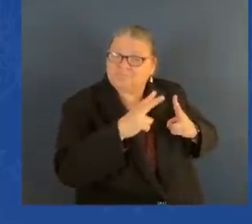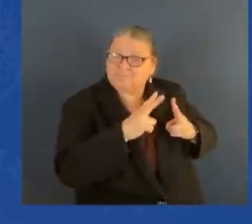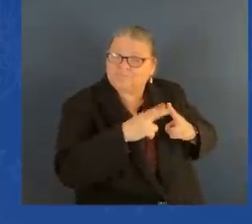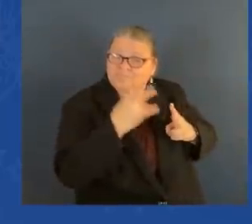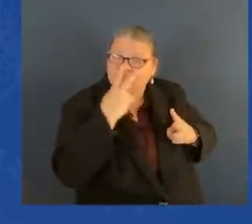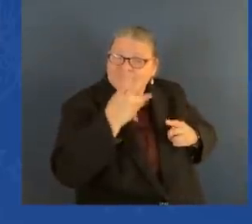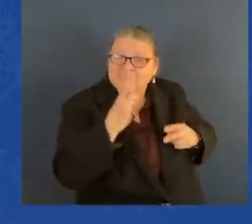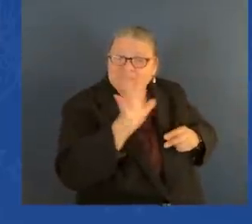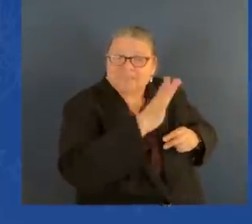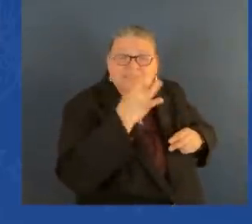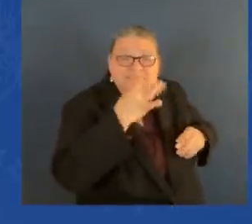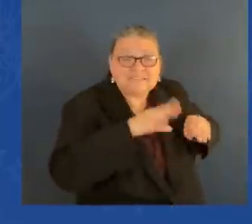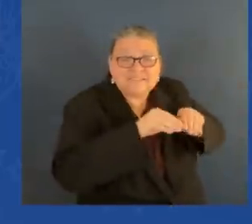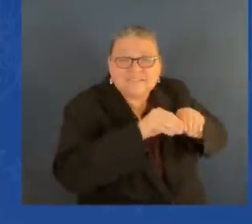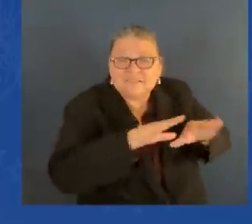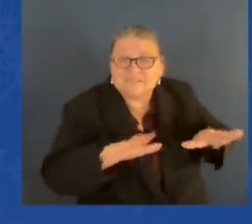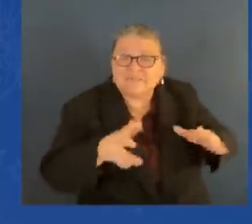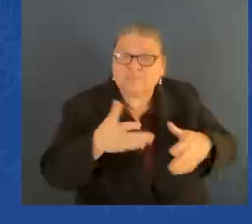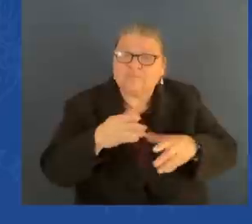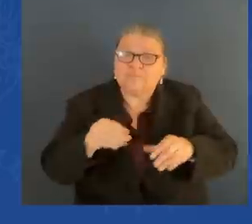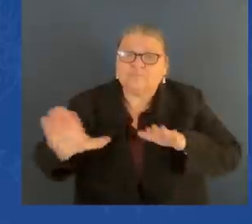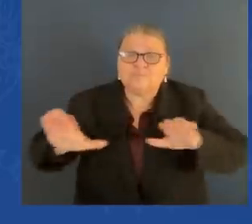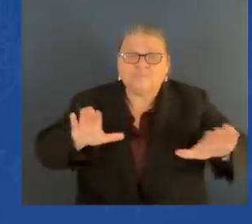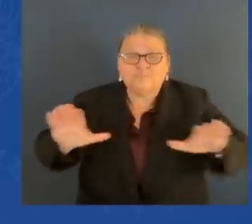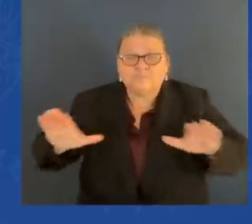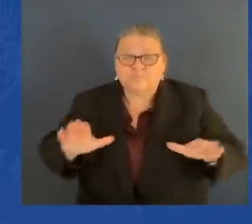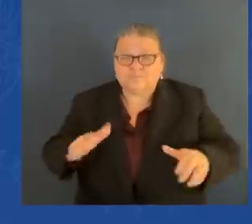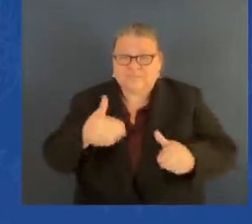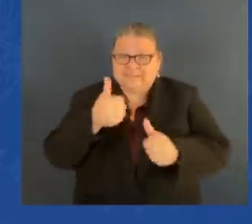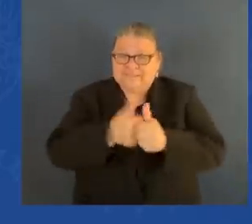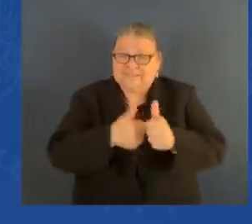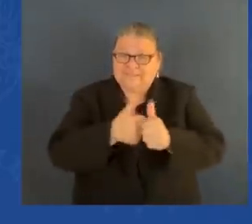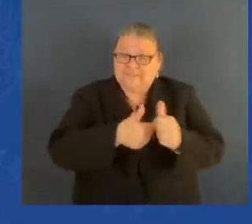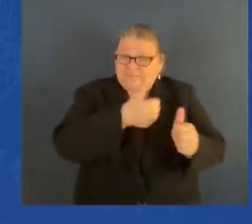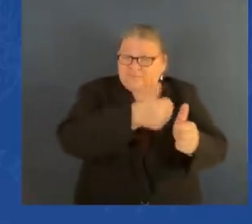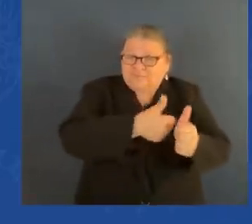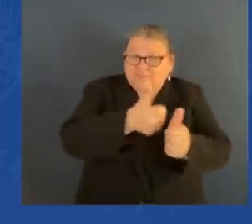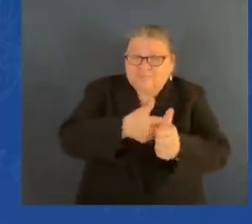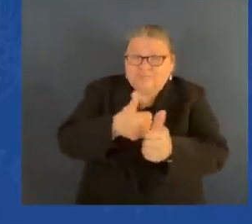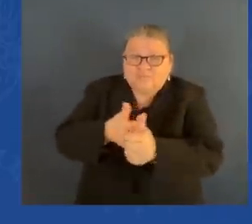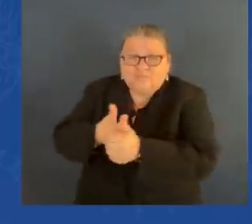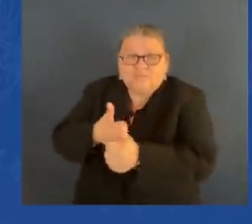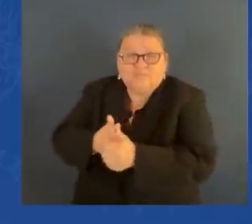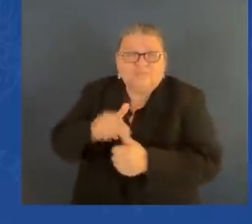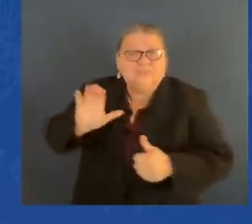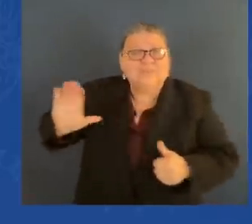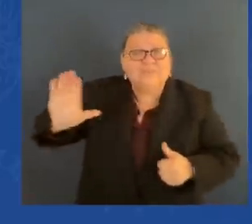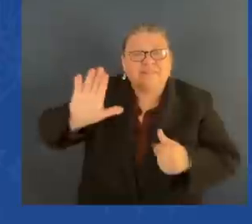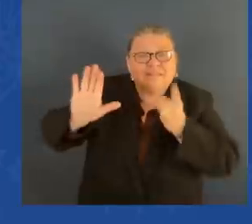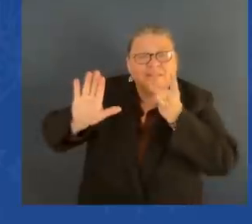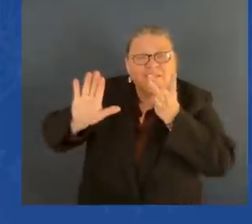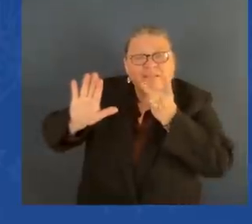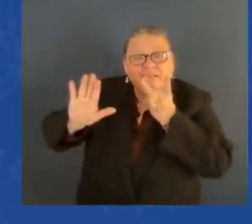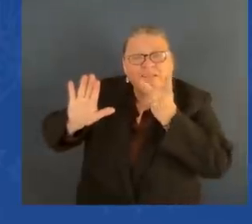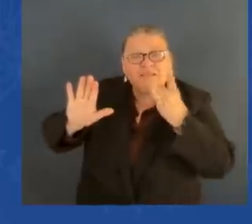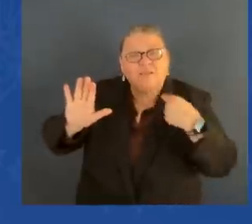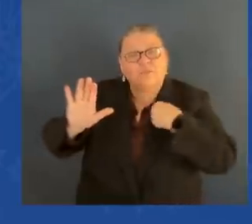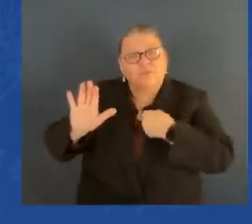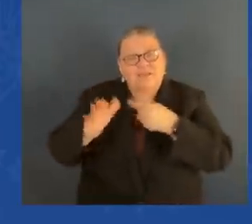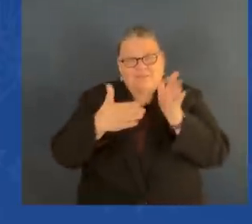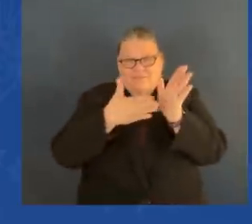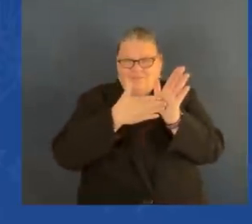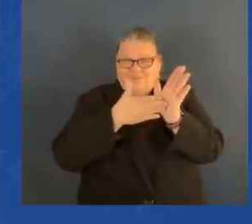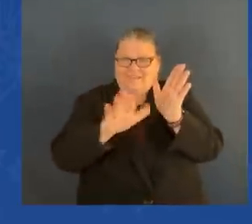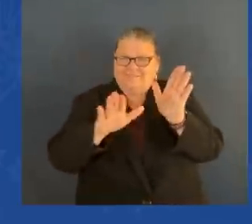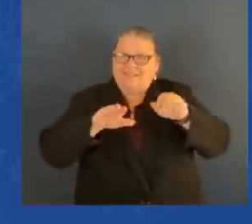And it's up to each of us now to reflect that light that Fritz was all about. To reflect